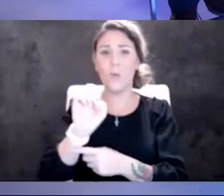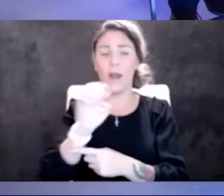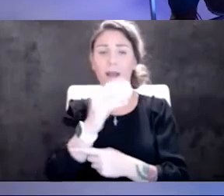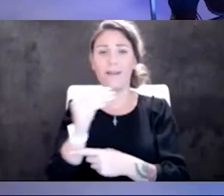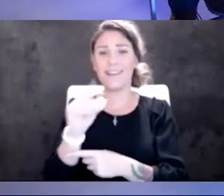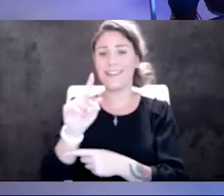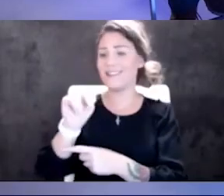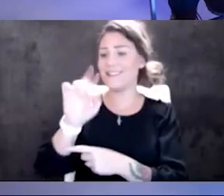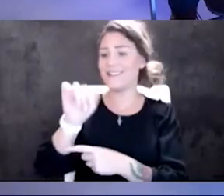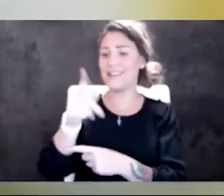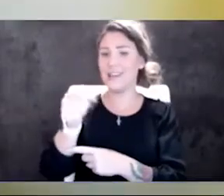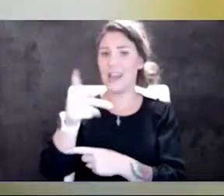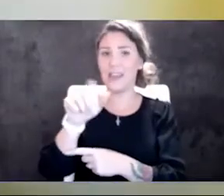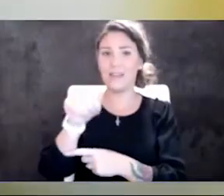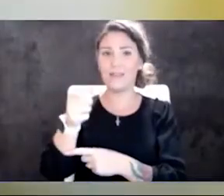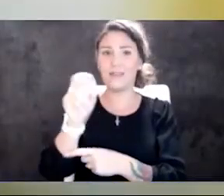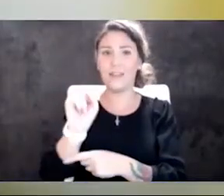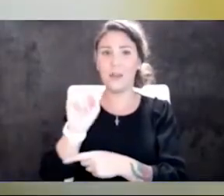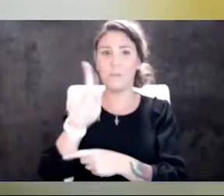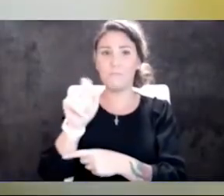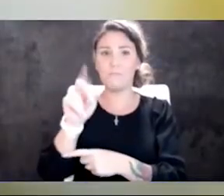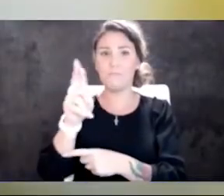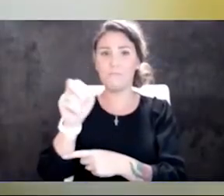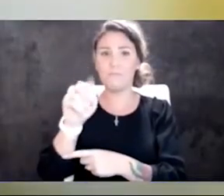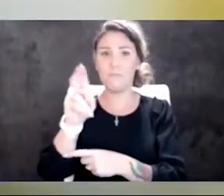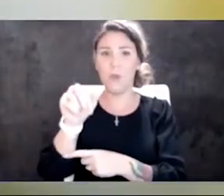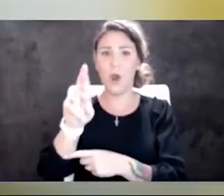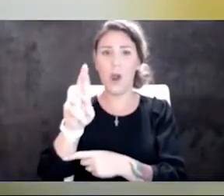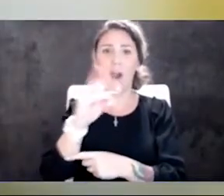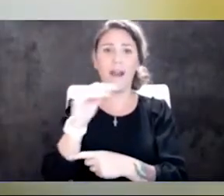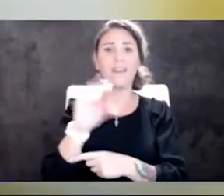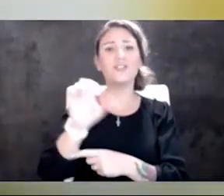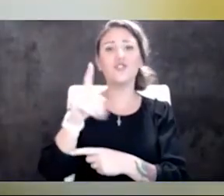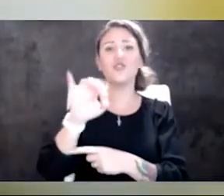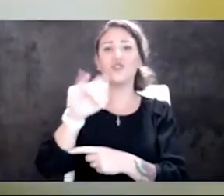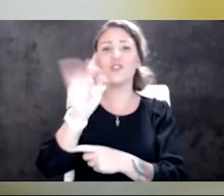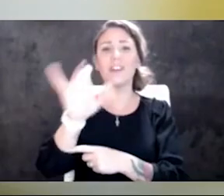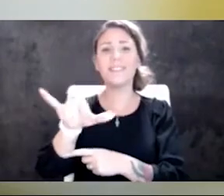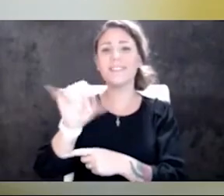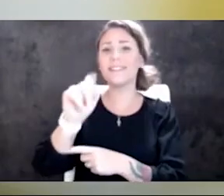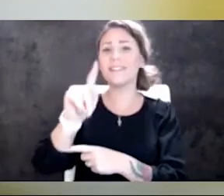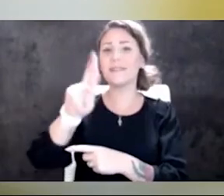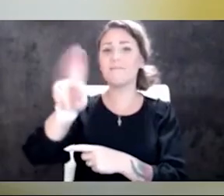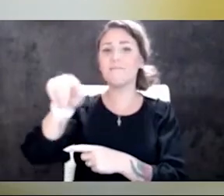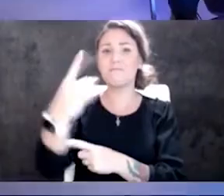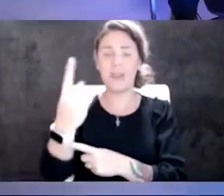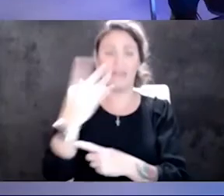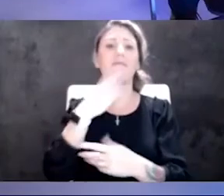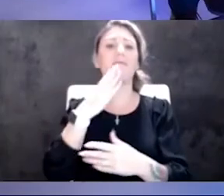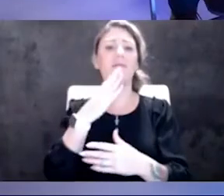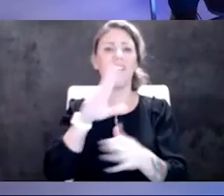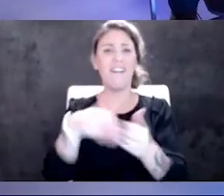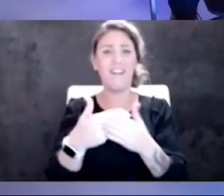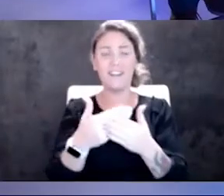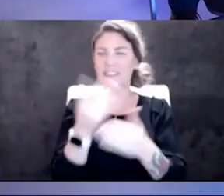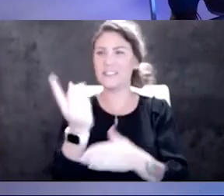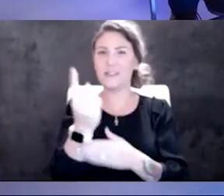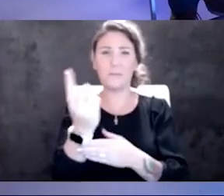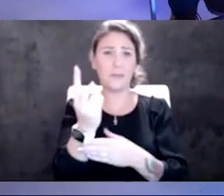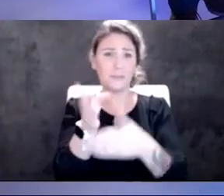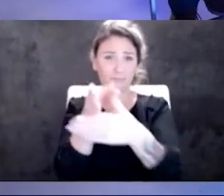physician, and Chelsea Smith, outreach and communications coordinator with the Community Blood Center. They all have something to share about the impact